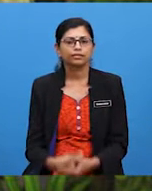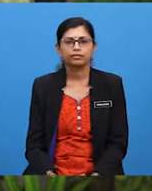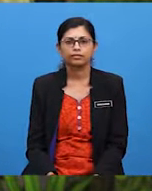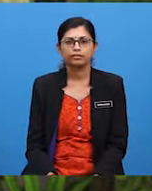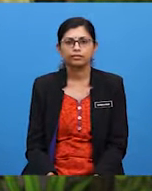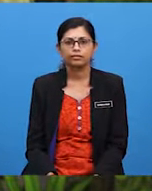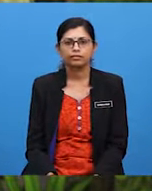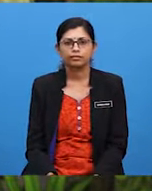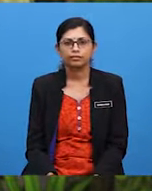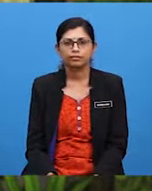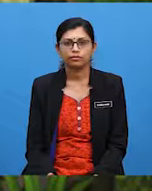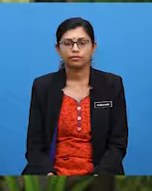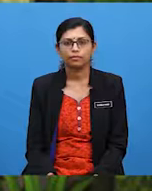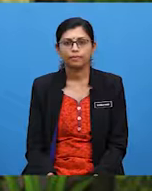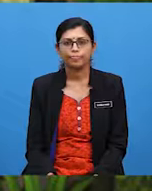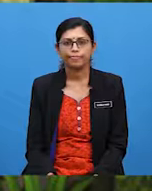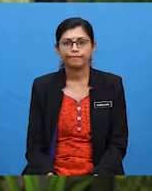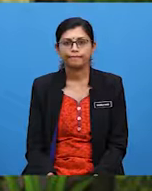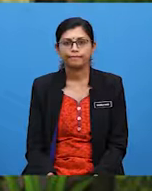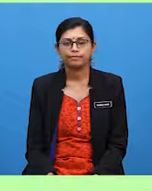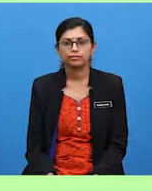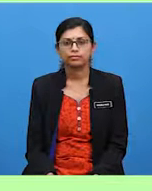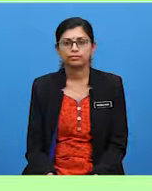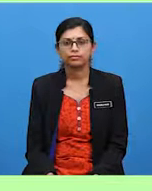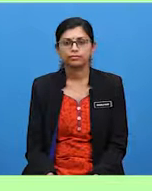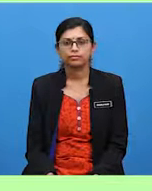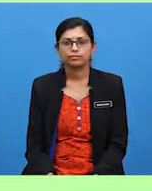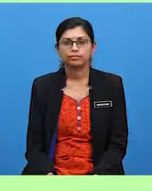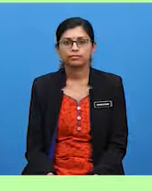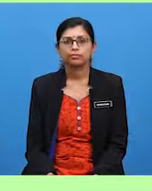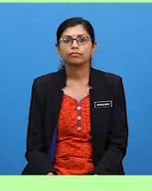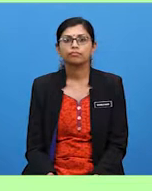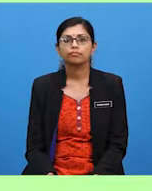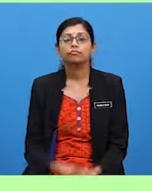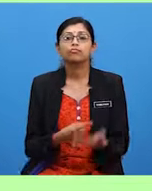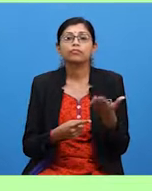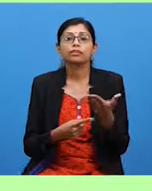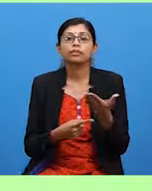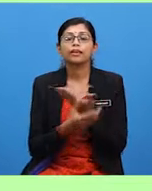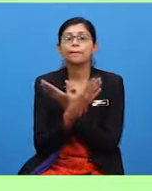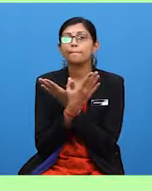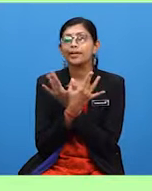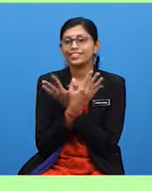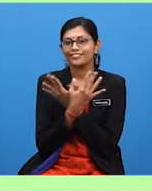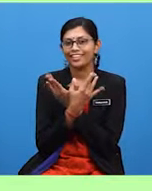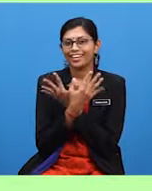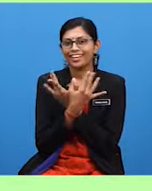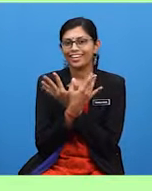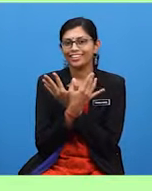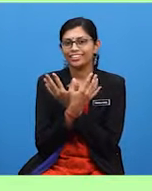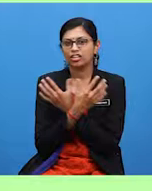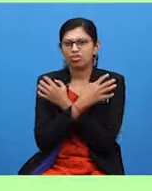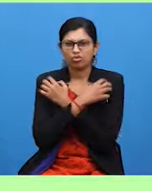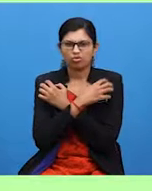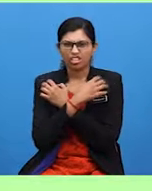Listen and repeat the animals. Butterfly. Gorilla.